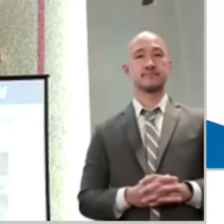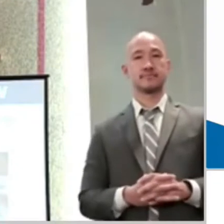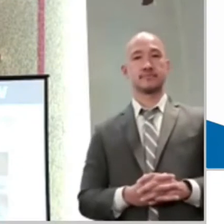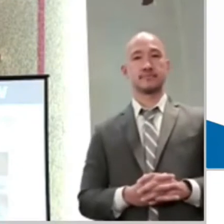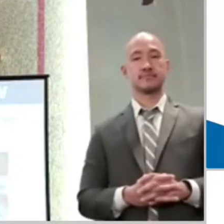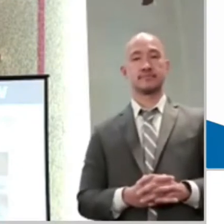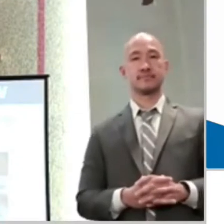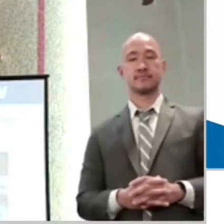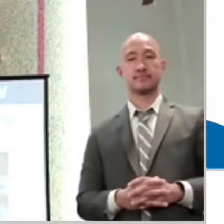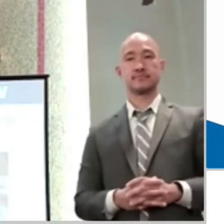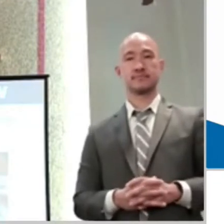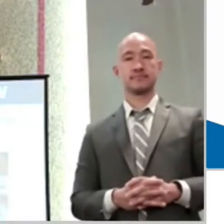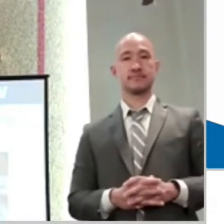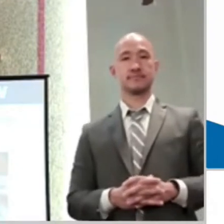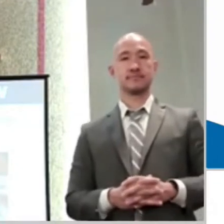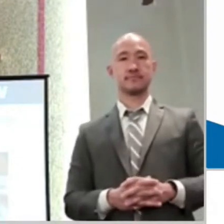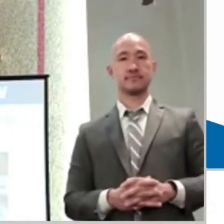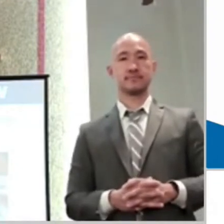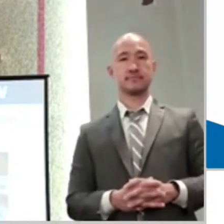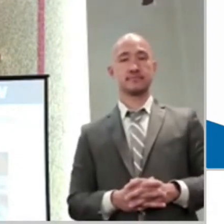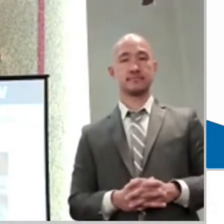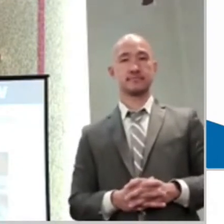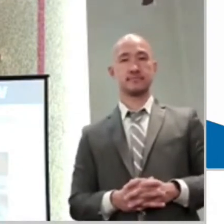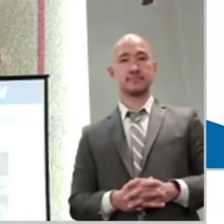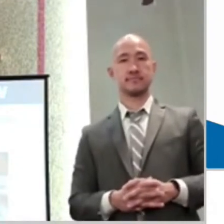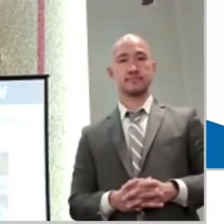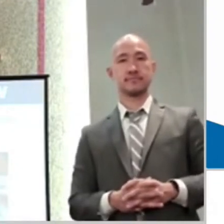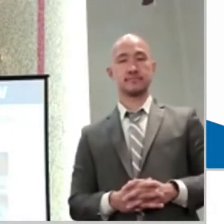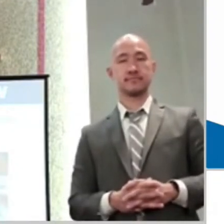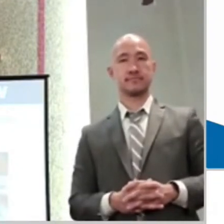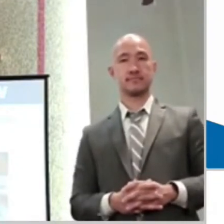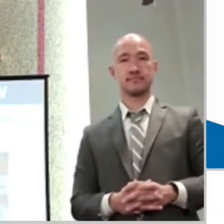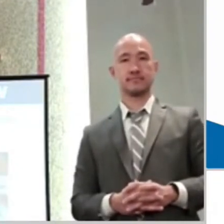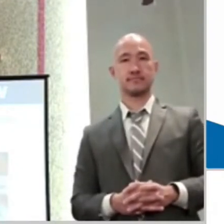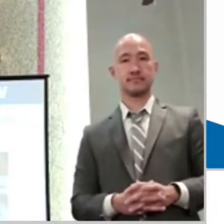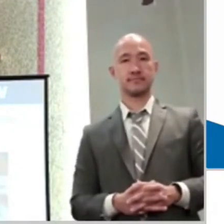For Him, prayer was not something on His to-do list.